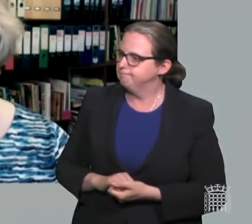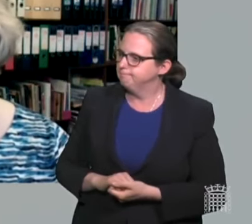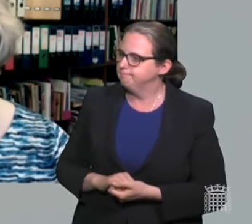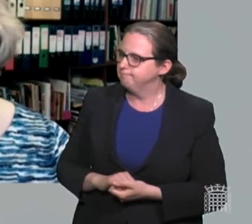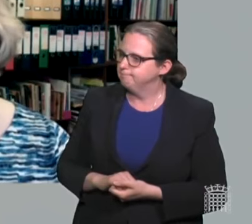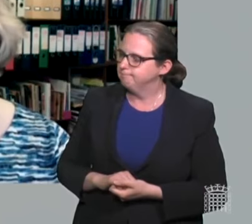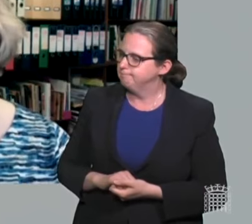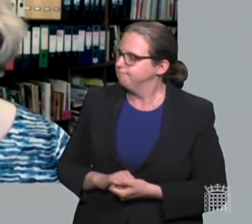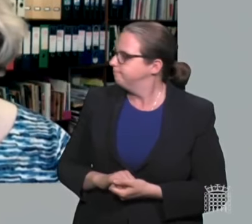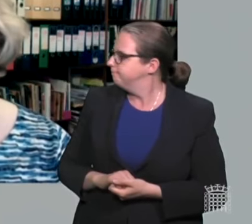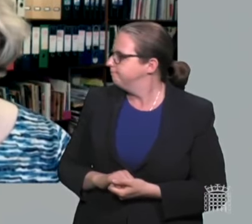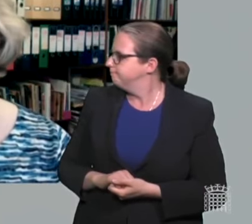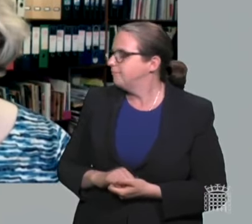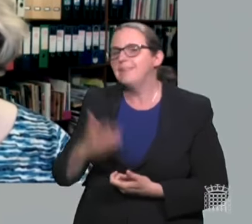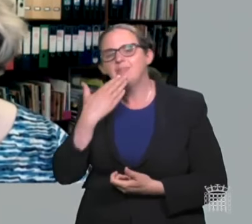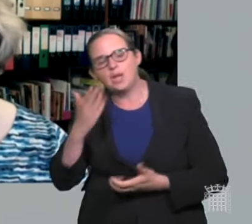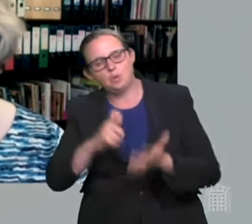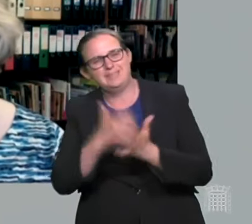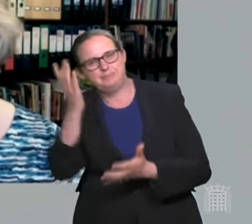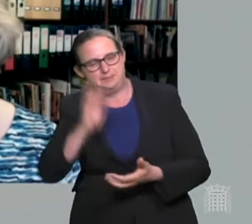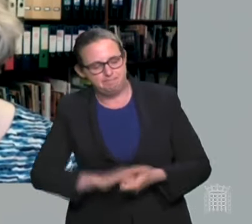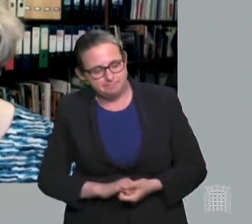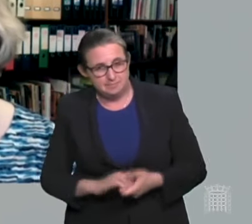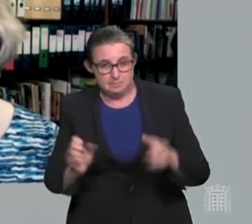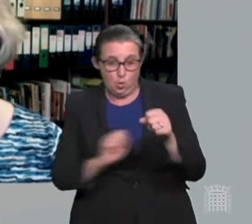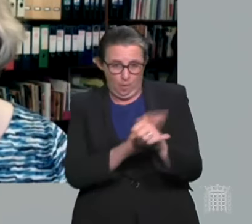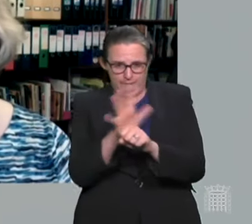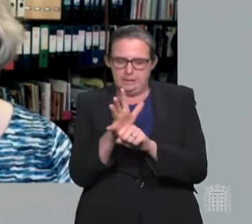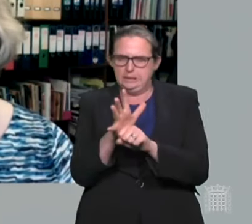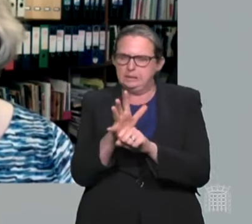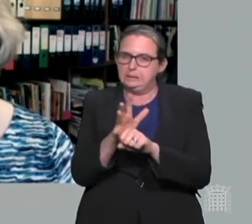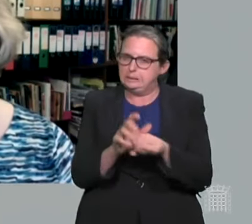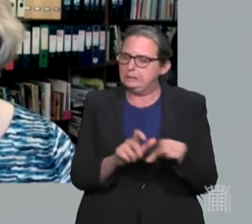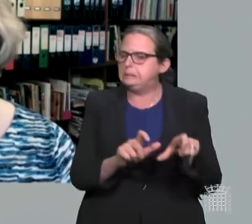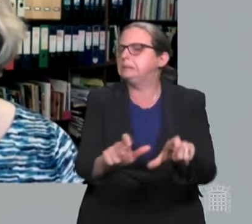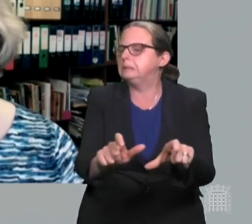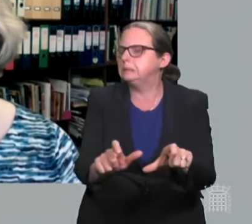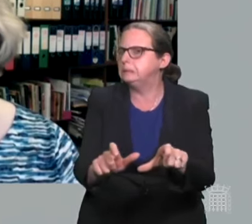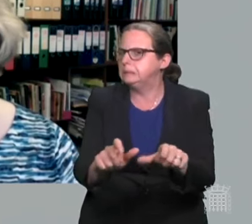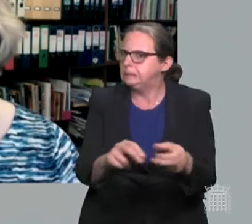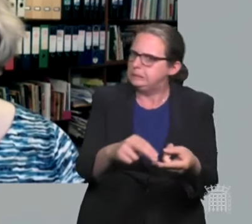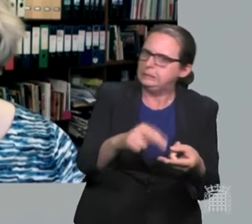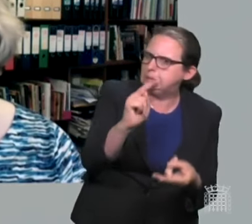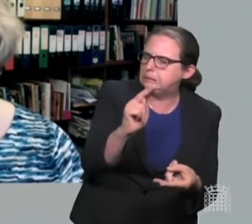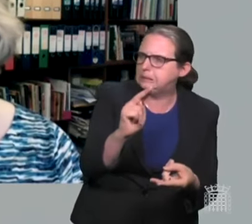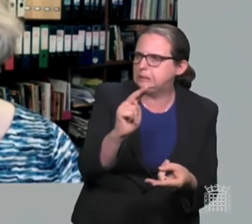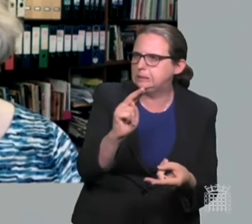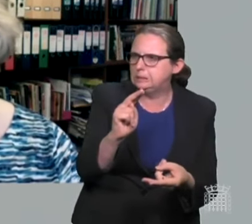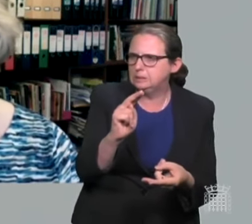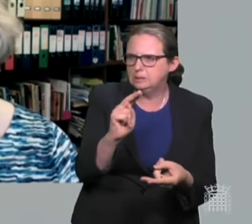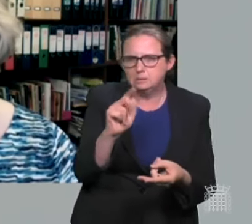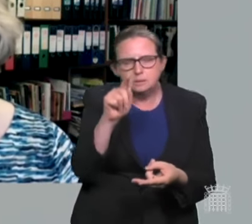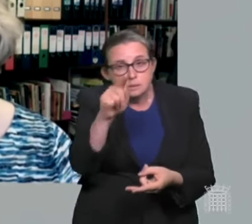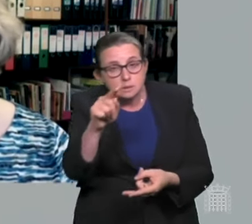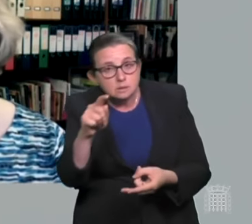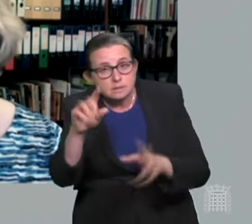from over. So with cases soaring across the UK, I'm surprised the health secretary is planning to end all COVID